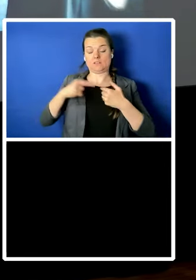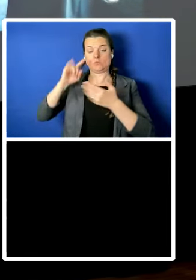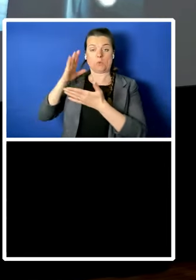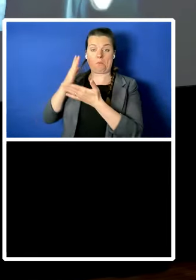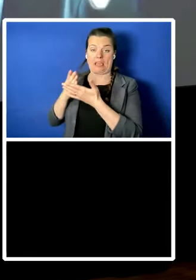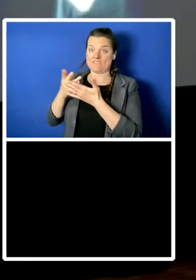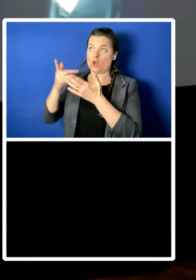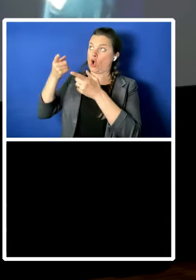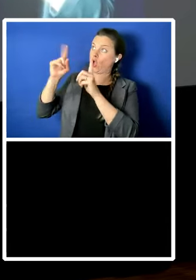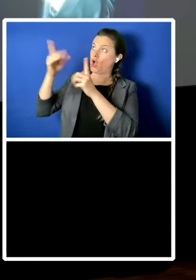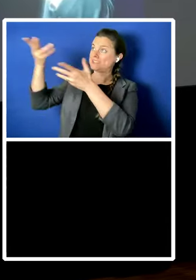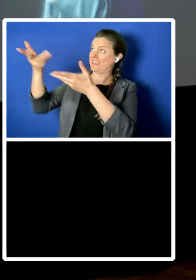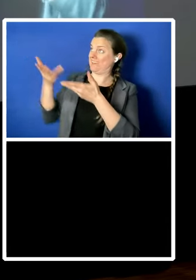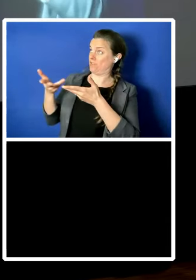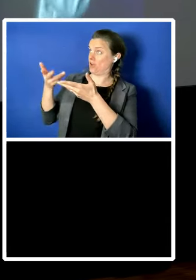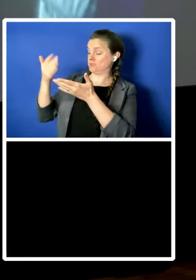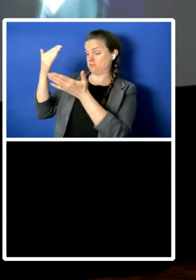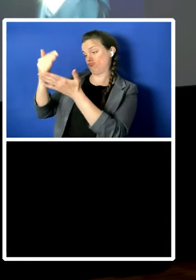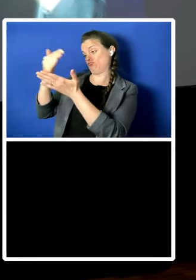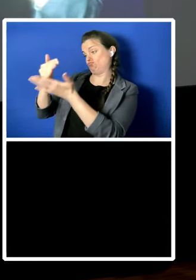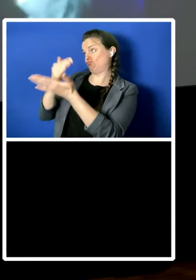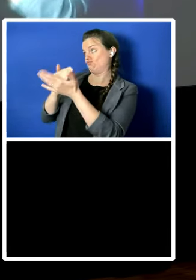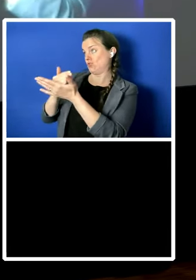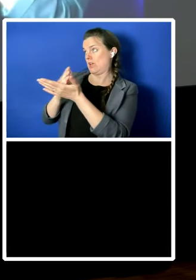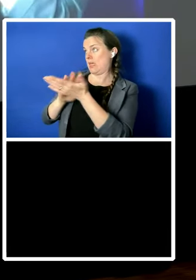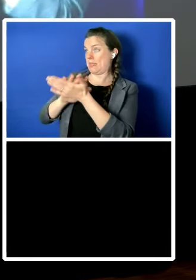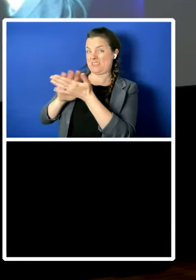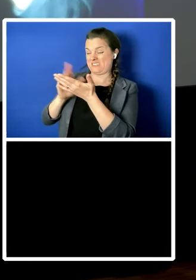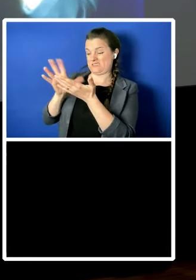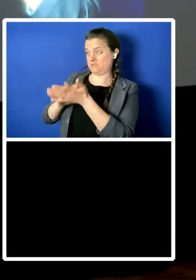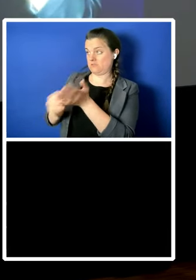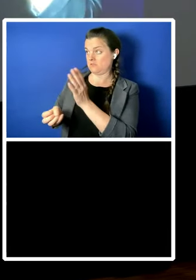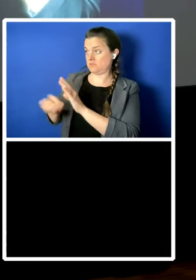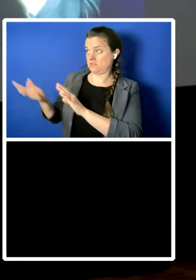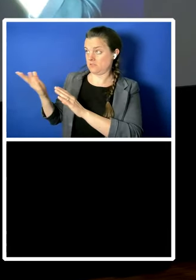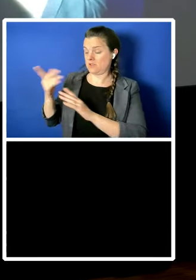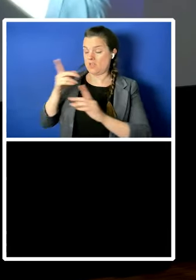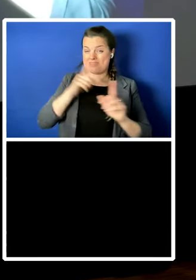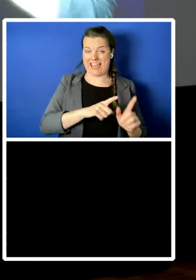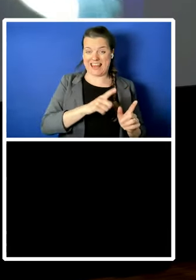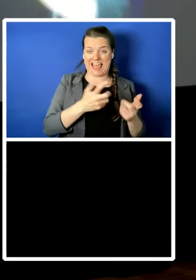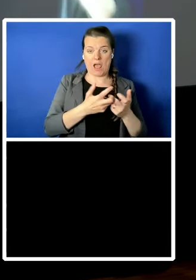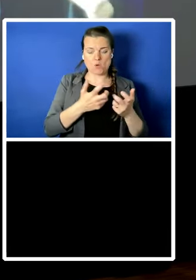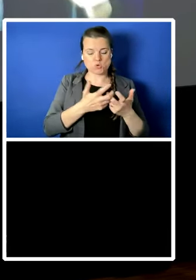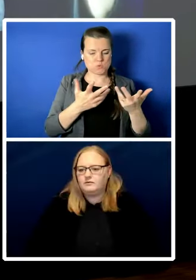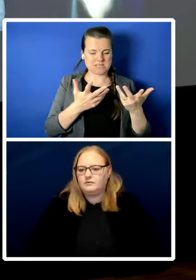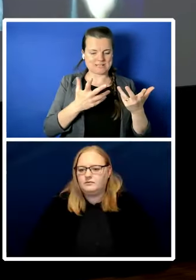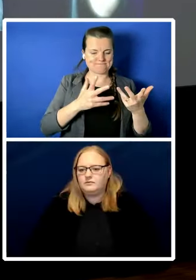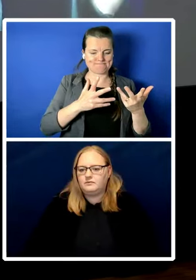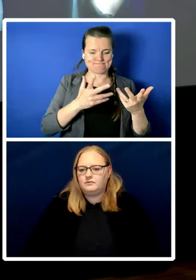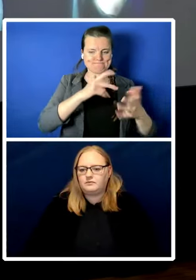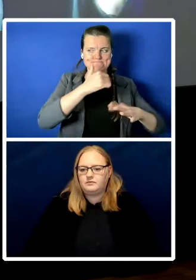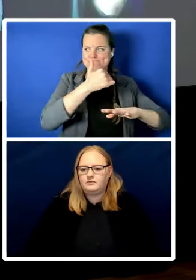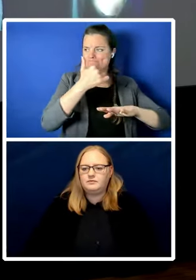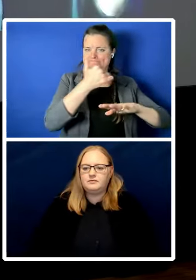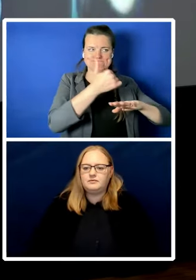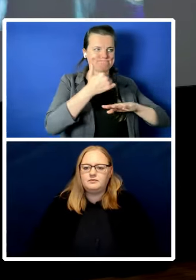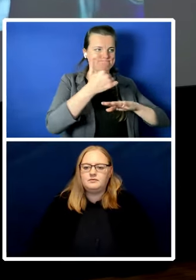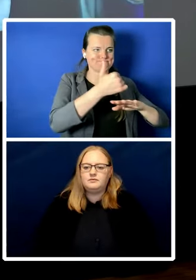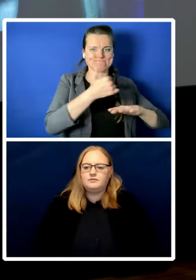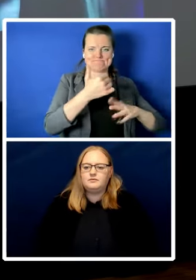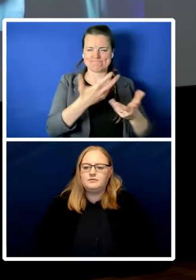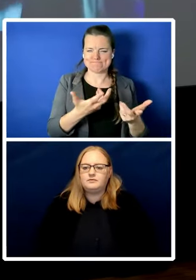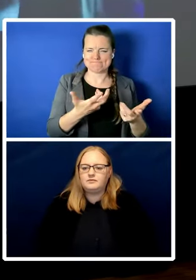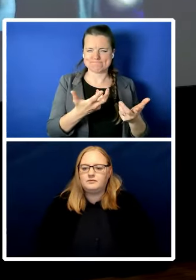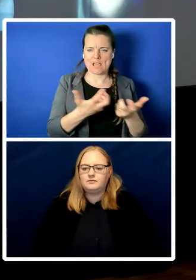exist that we should try and uncover and and look to kind of implement we take one more yeah is that all right yeah